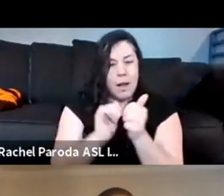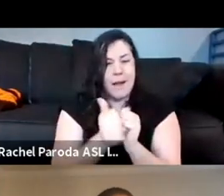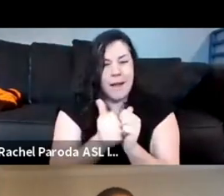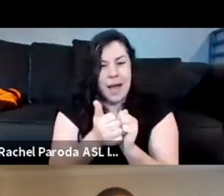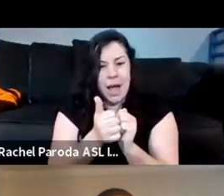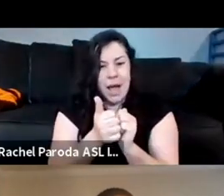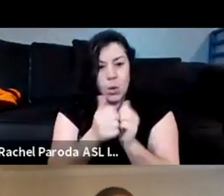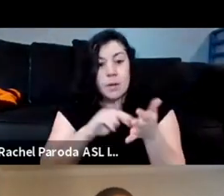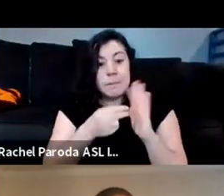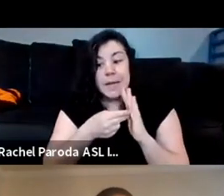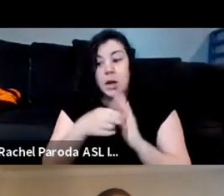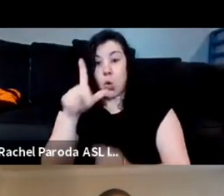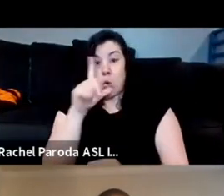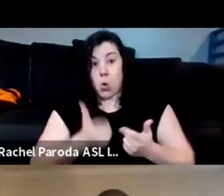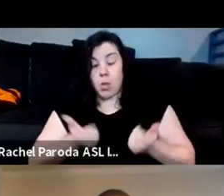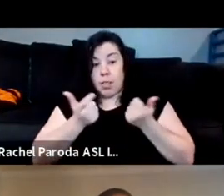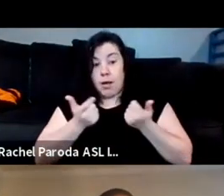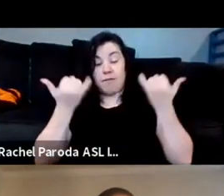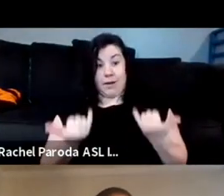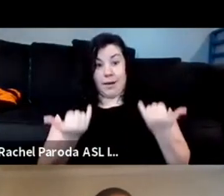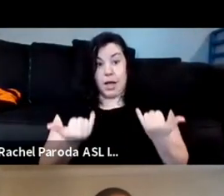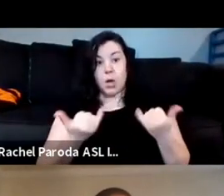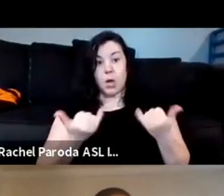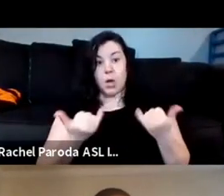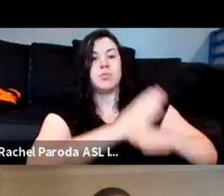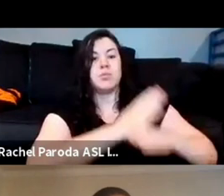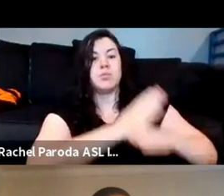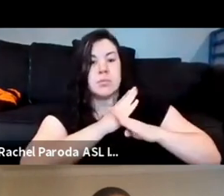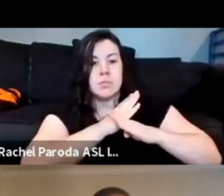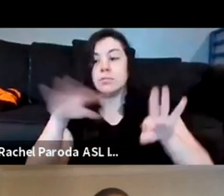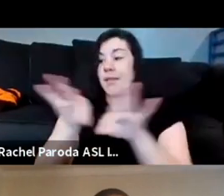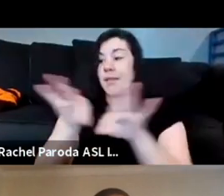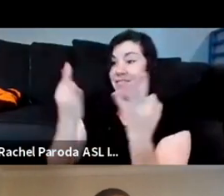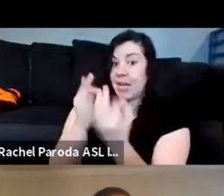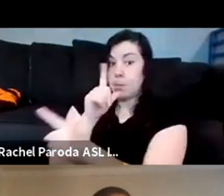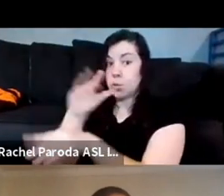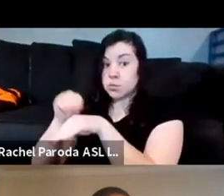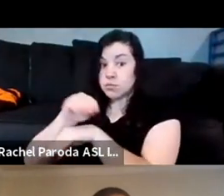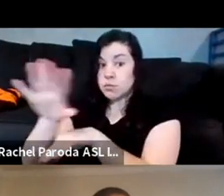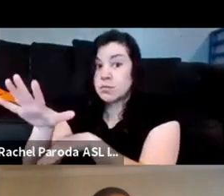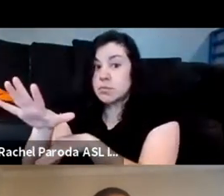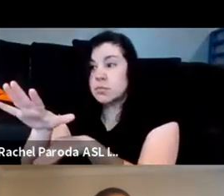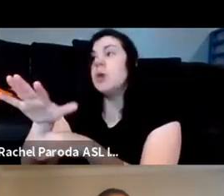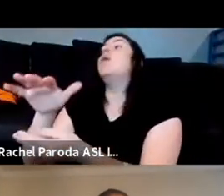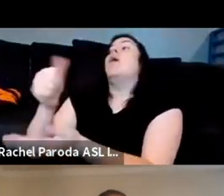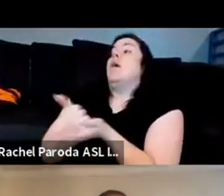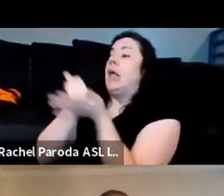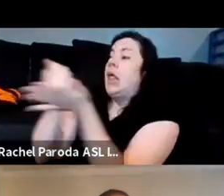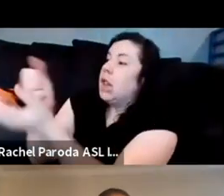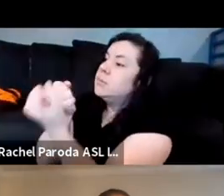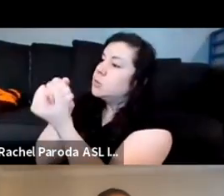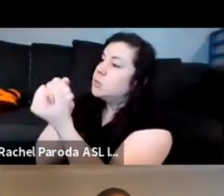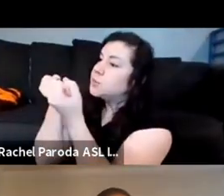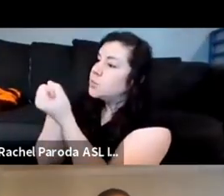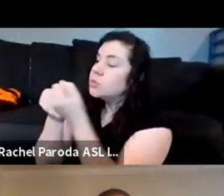means protecting the living community it means providing aid to the families and the loved ones of that individual and that